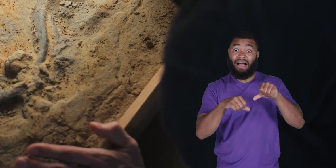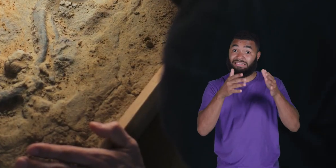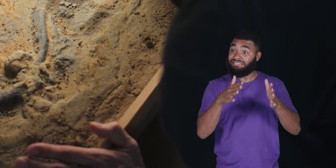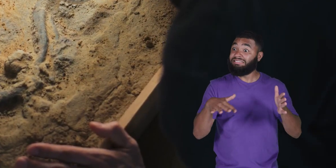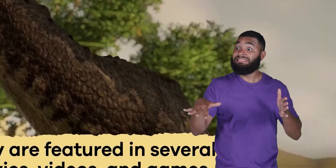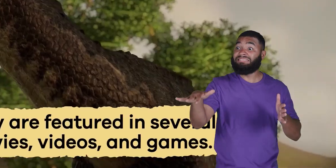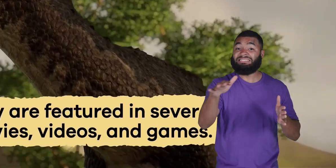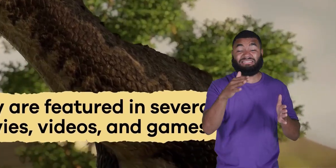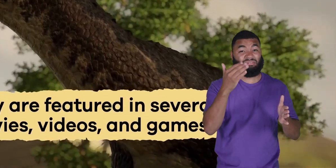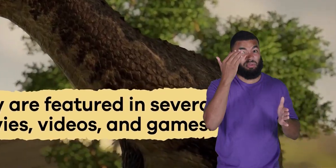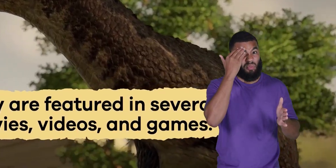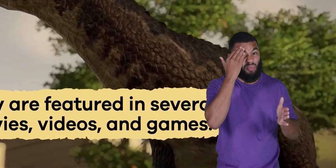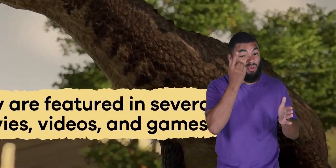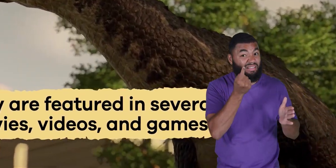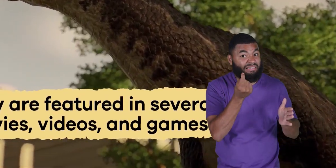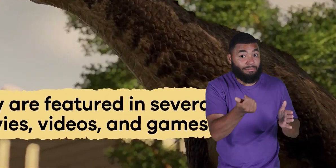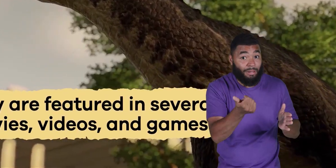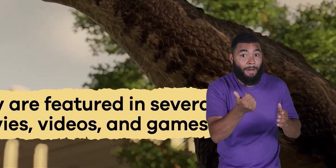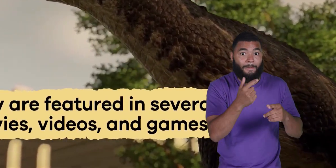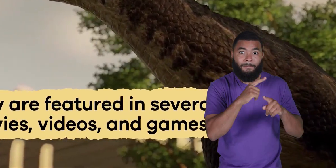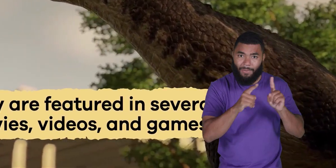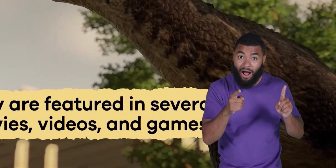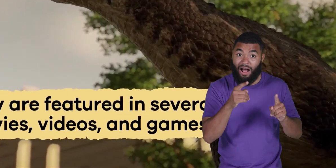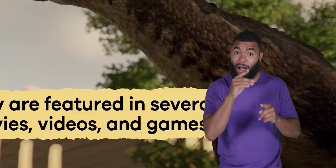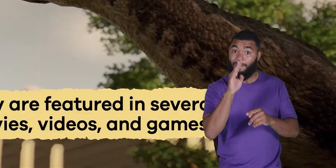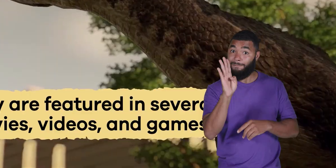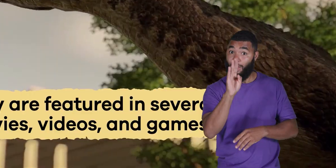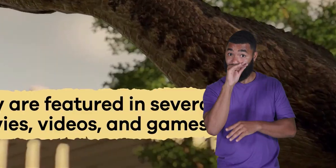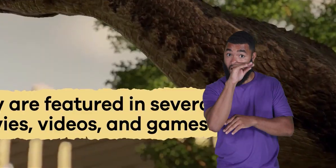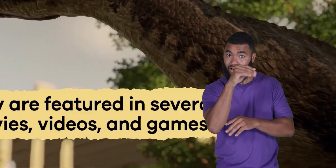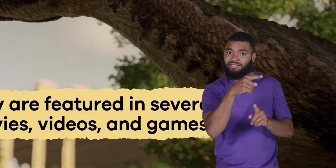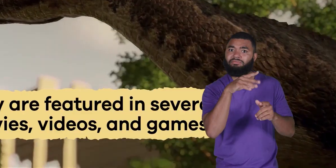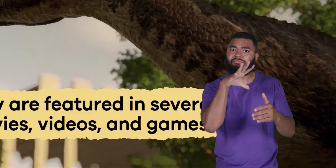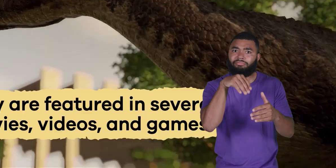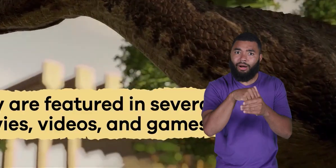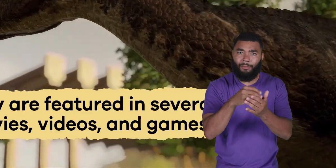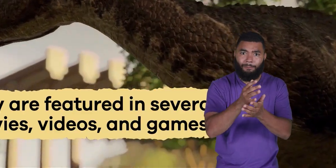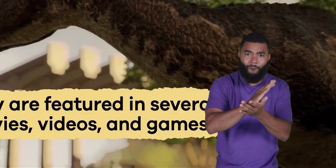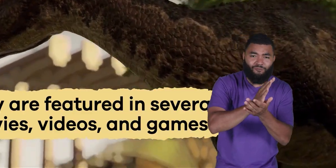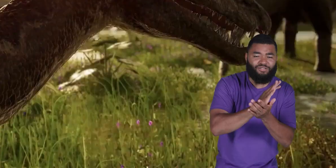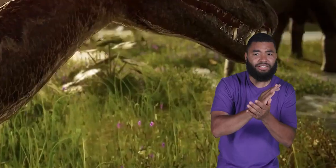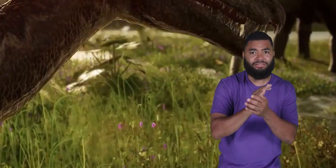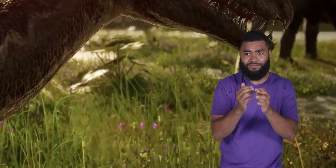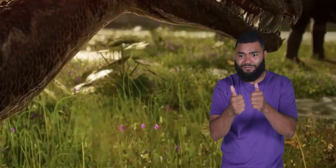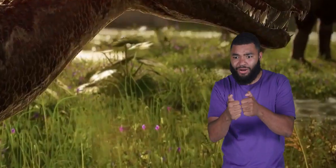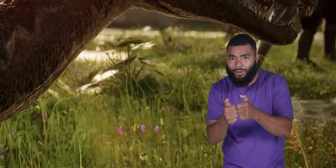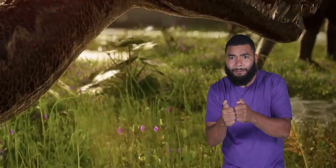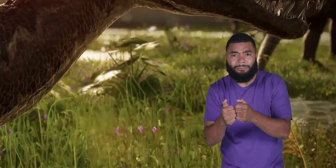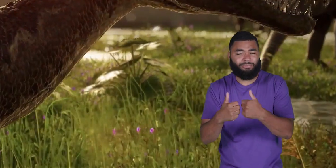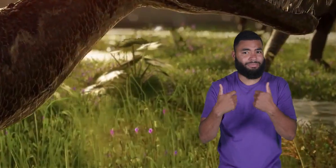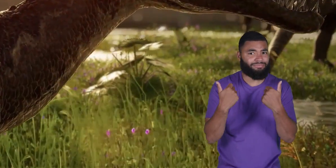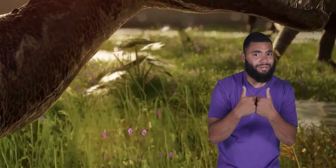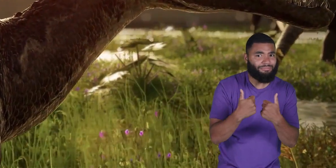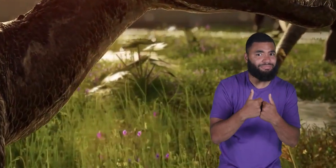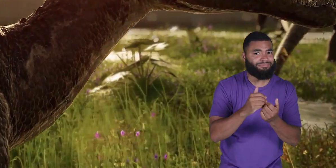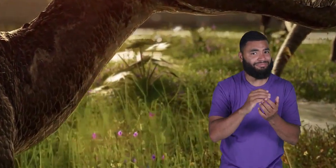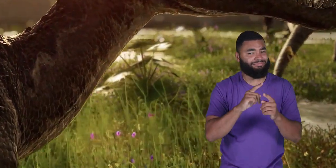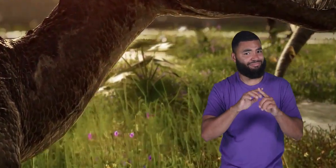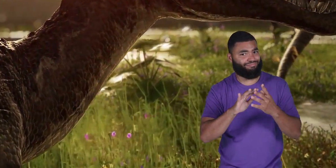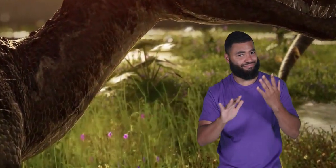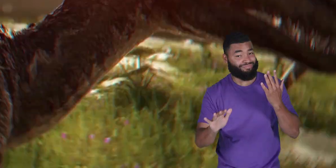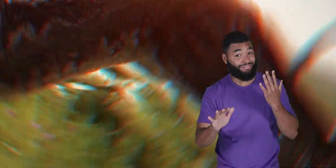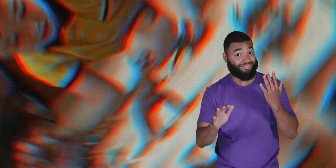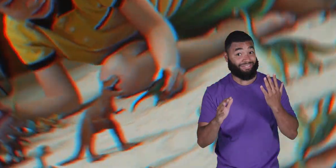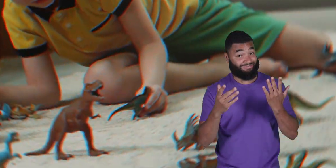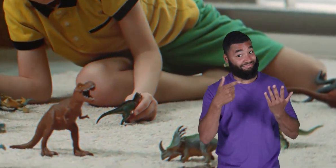about them, but they are featured in several movies, videos, and games. You might say they are the dinosaur movie